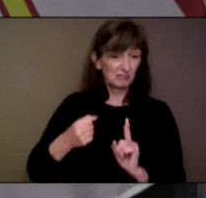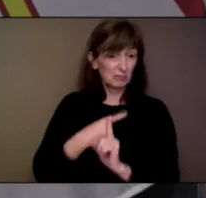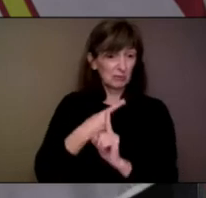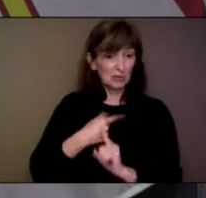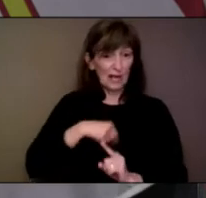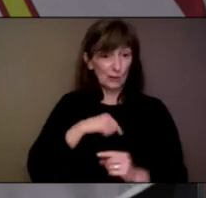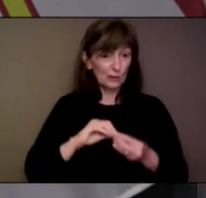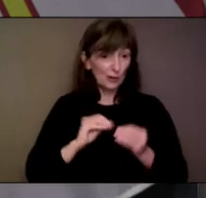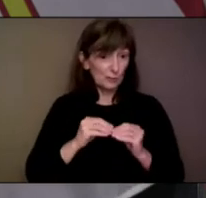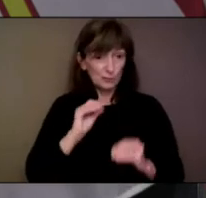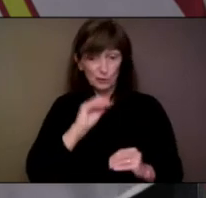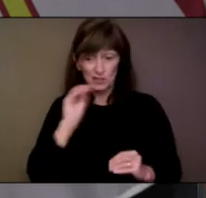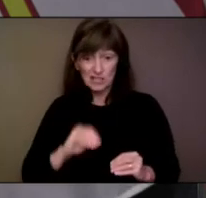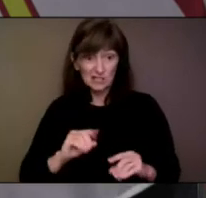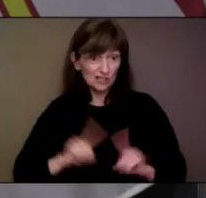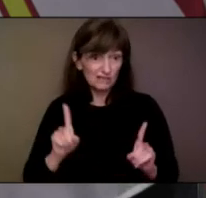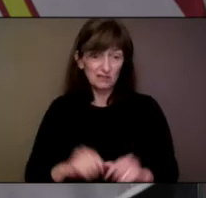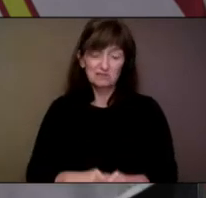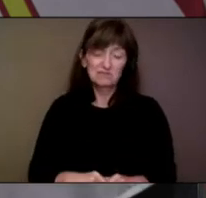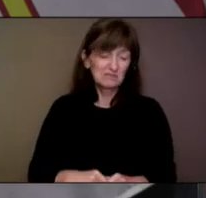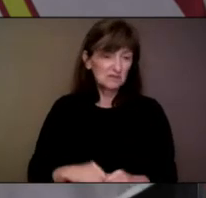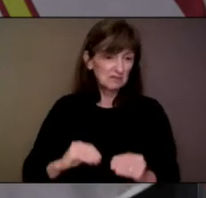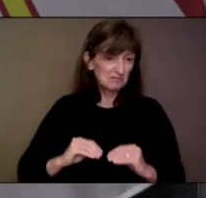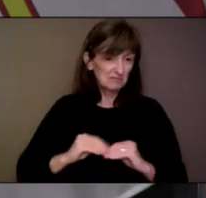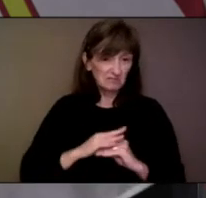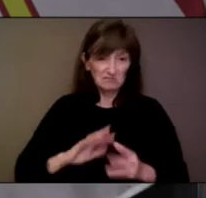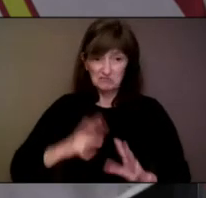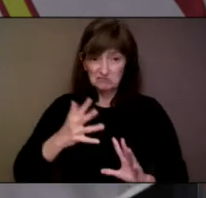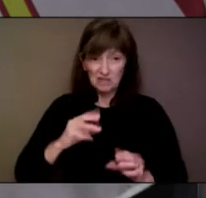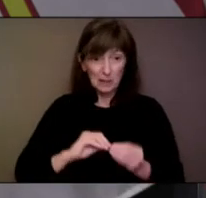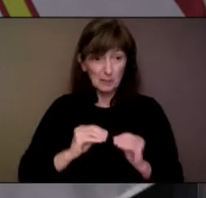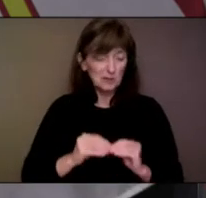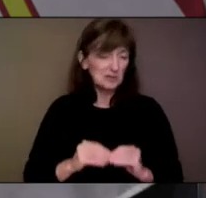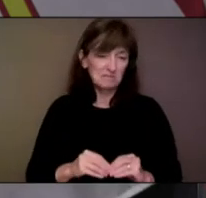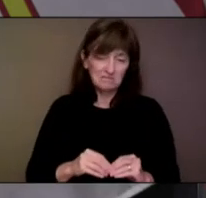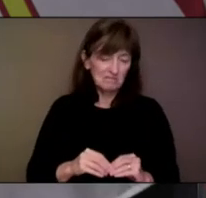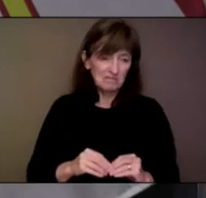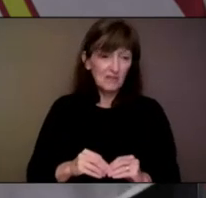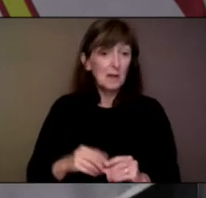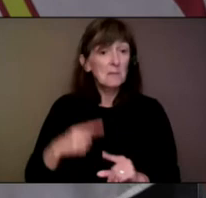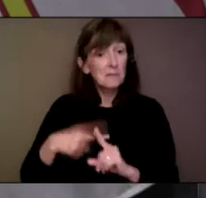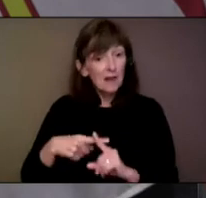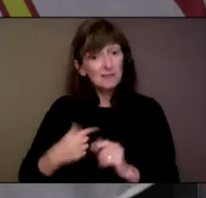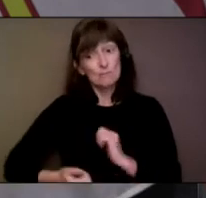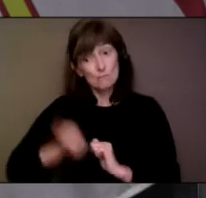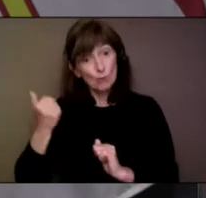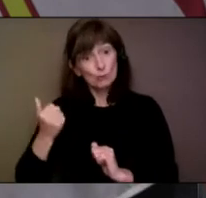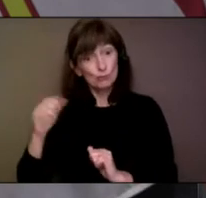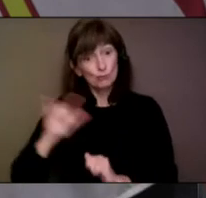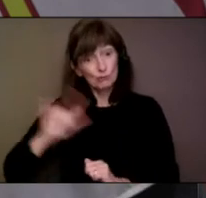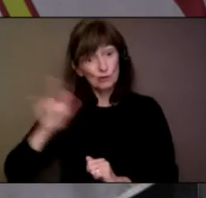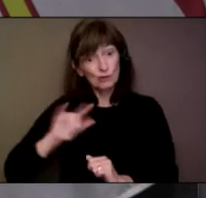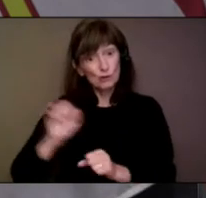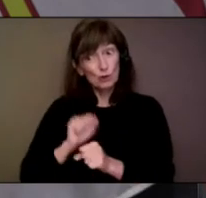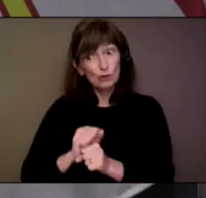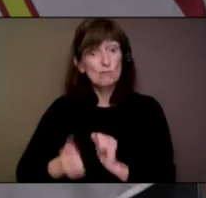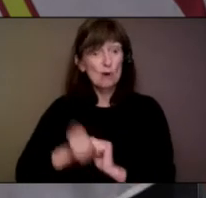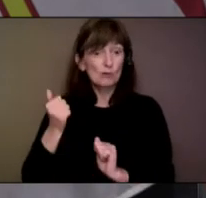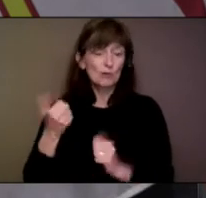those percentages significantly. And the majority of rotational workers have stepped up and got vaccinated, which is wonderful.